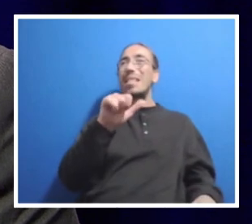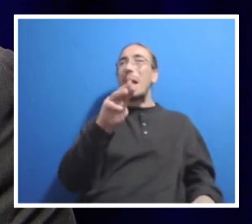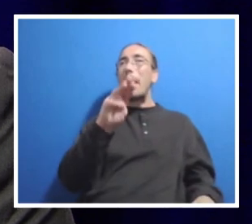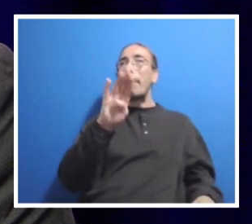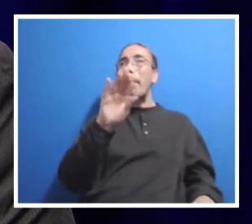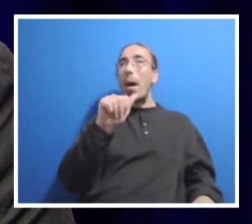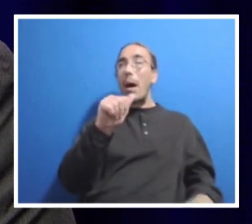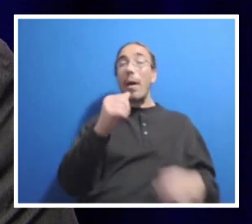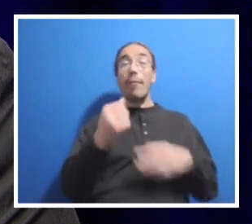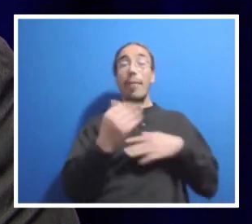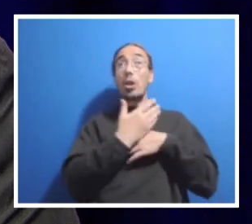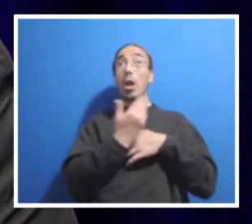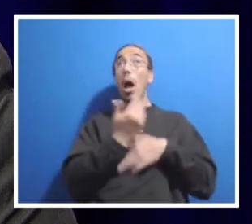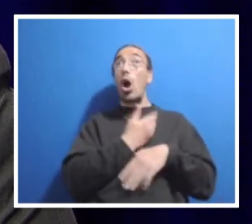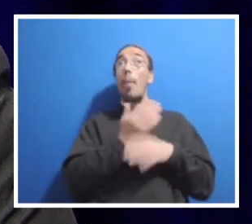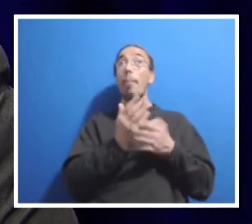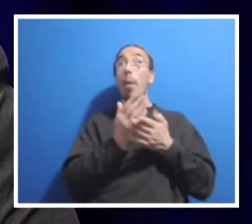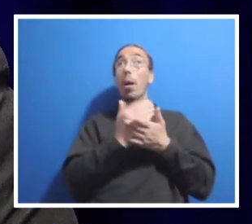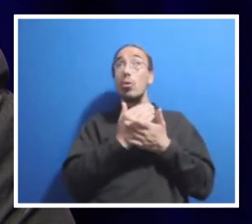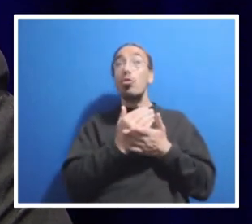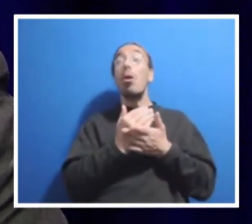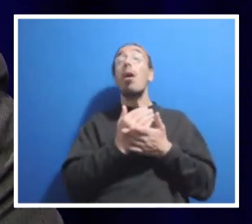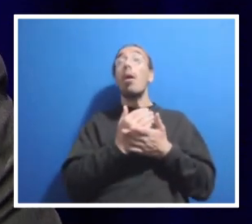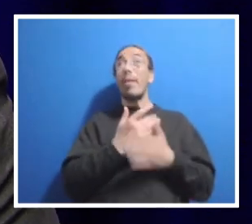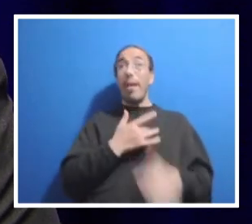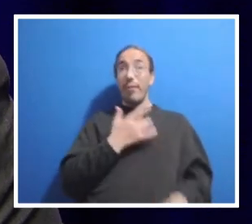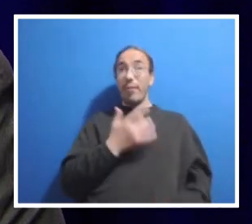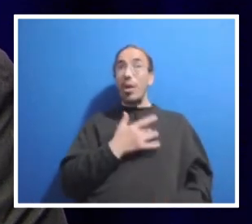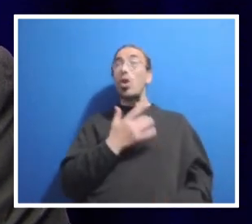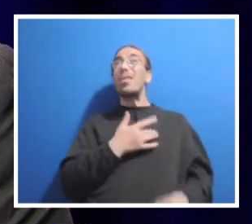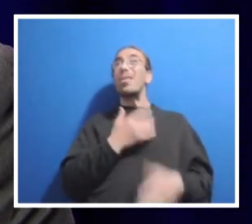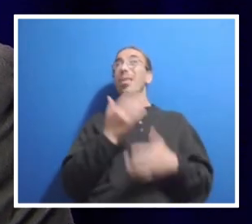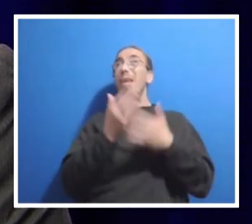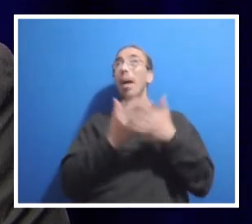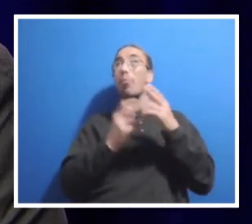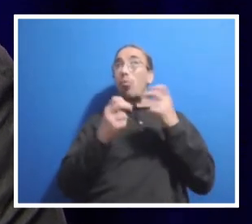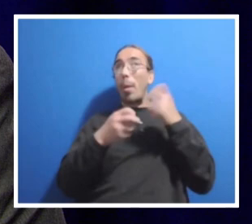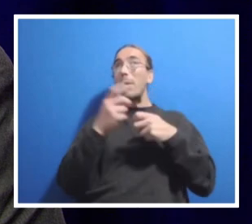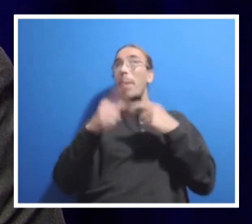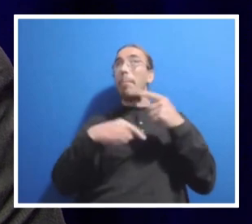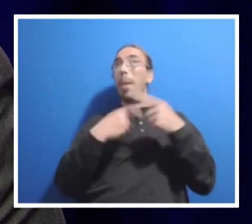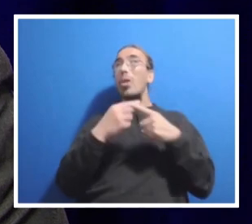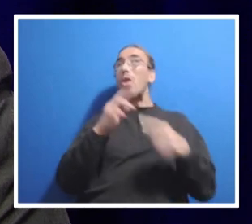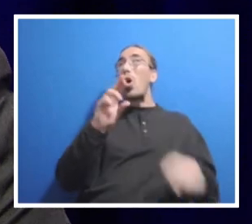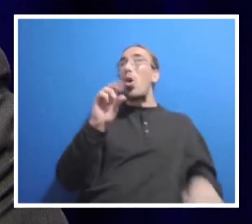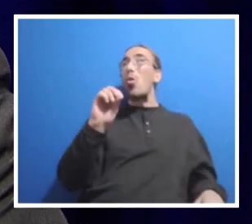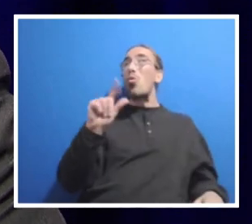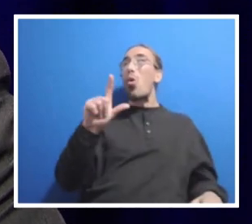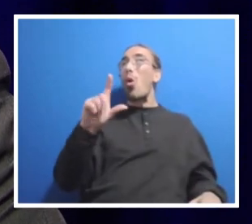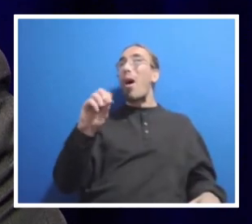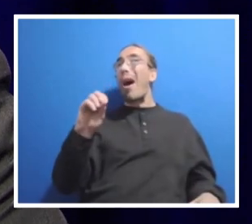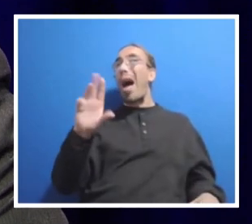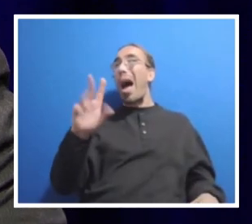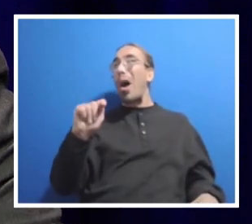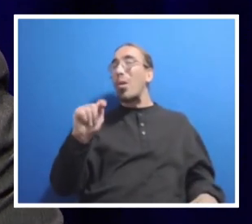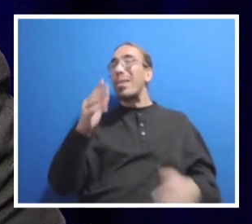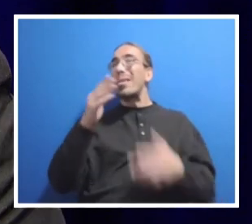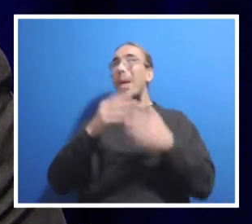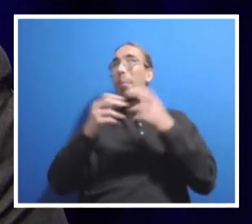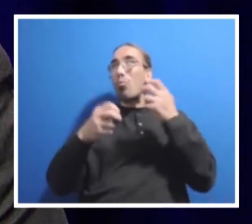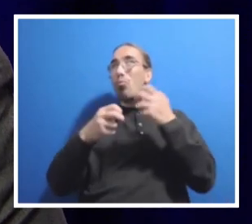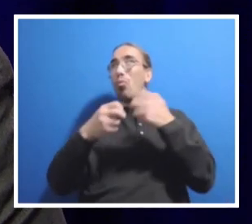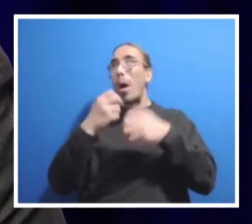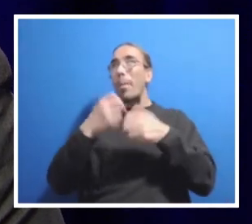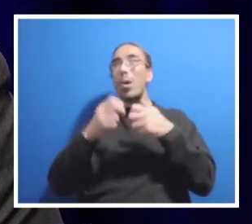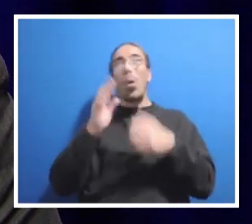negatively? They feel that there have been some issues with the rollout and still some issues today. And why haven't those concerns